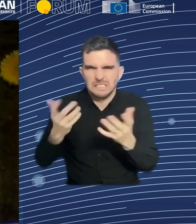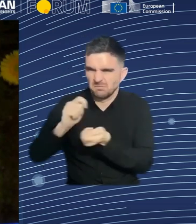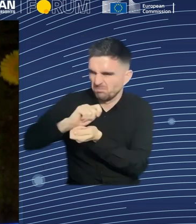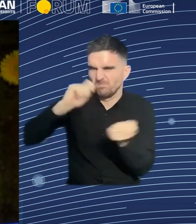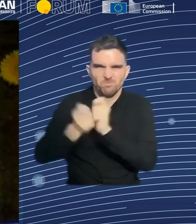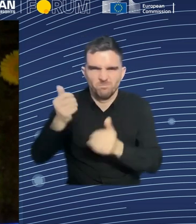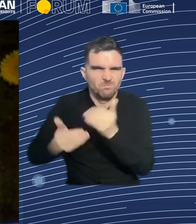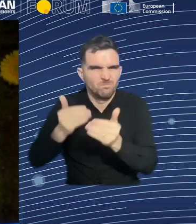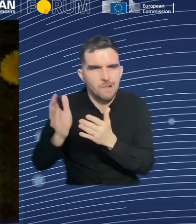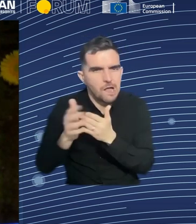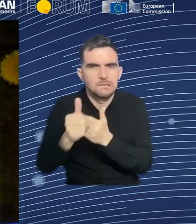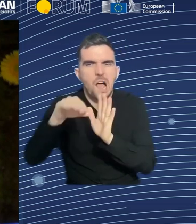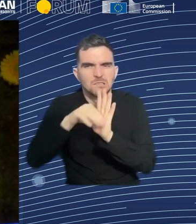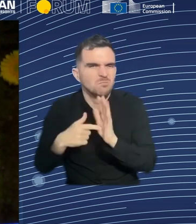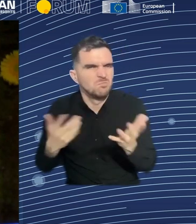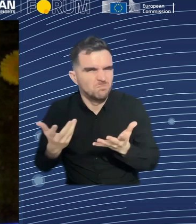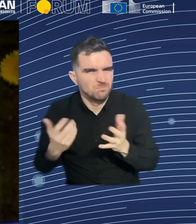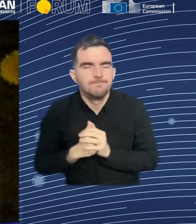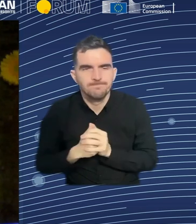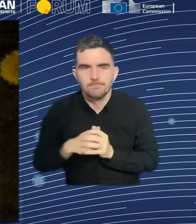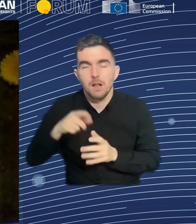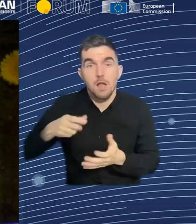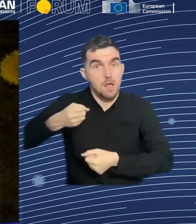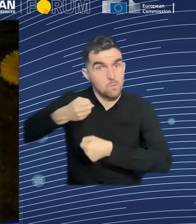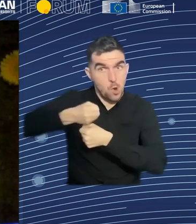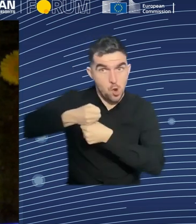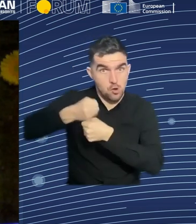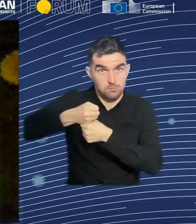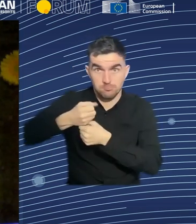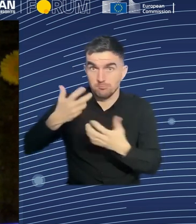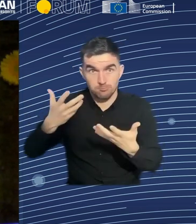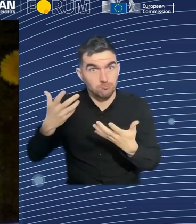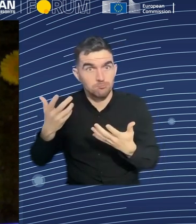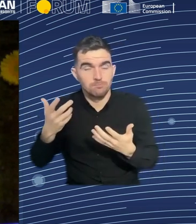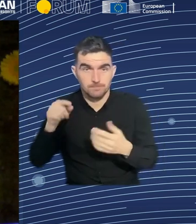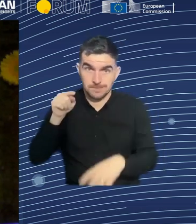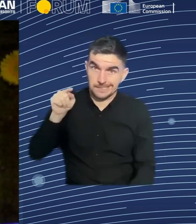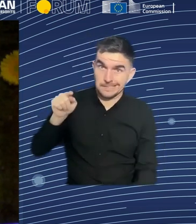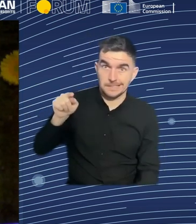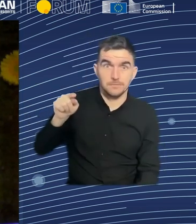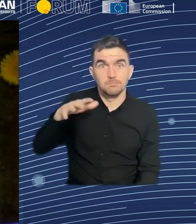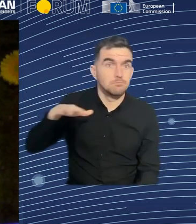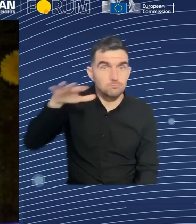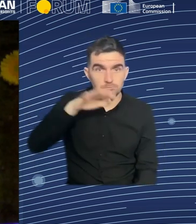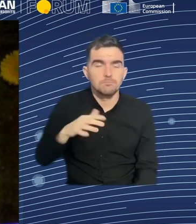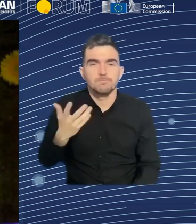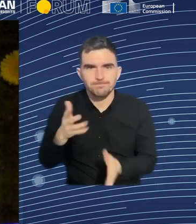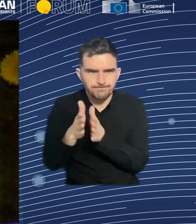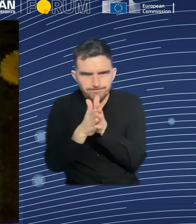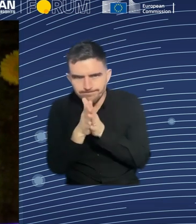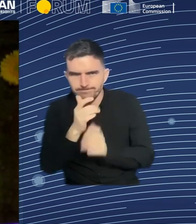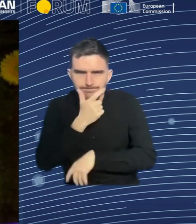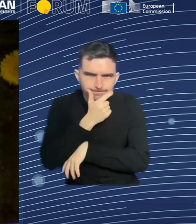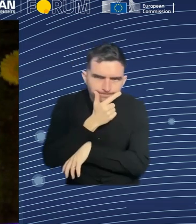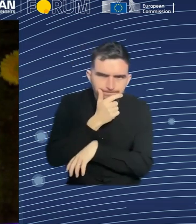sensibilized. We have a skill program for these